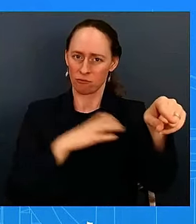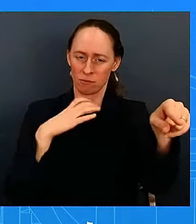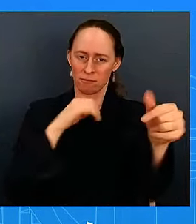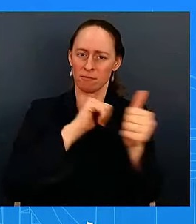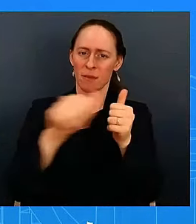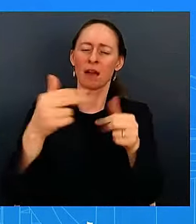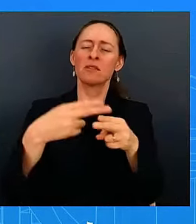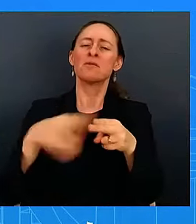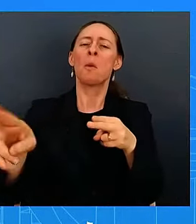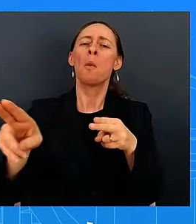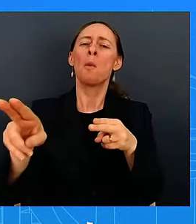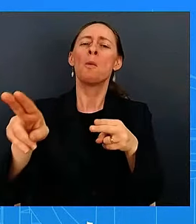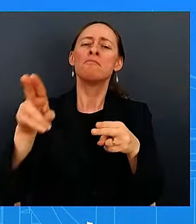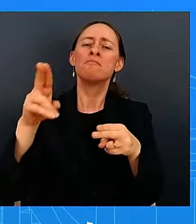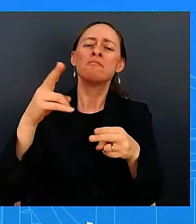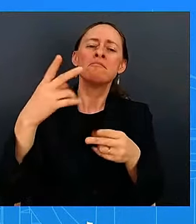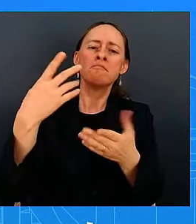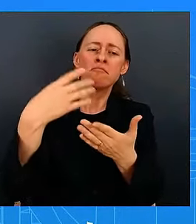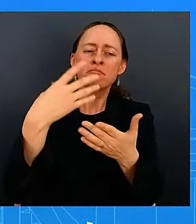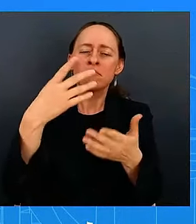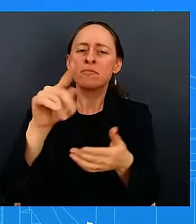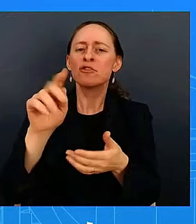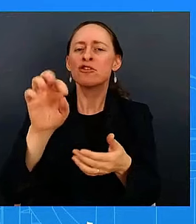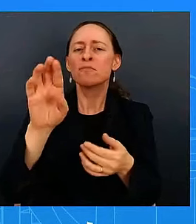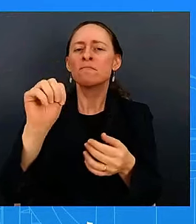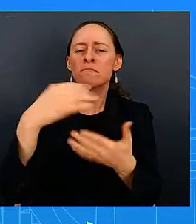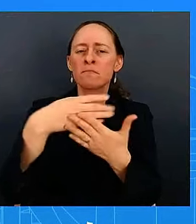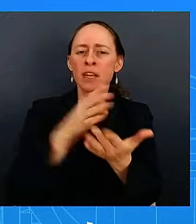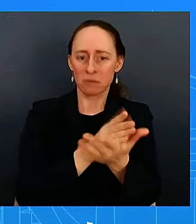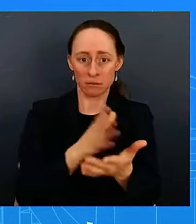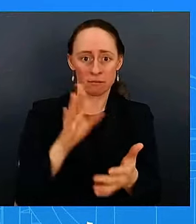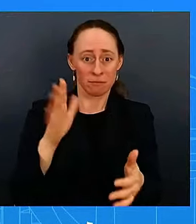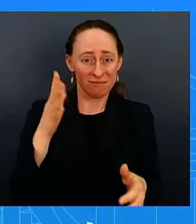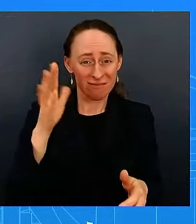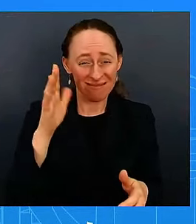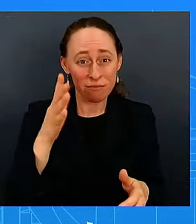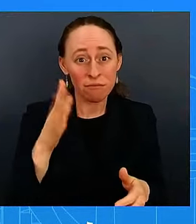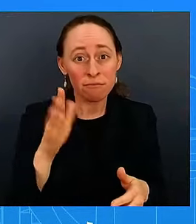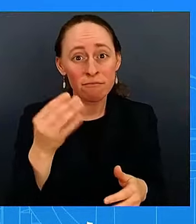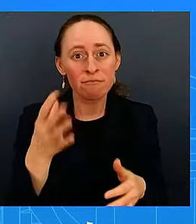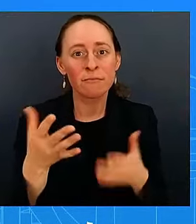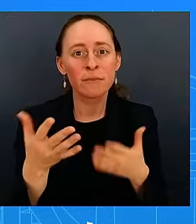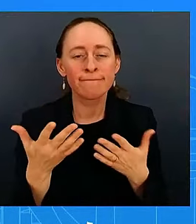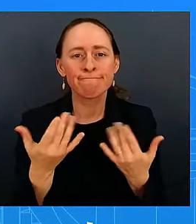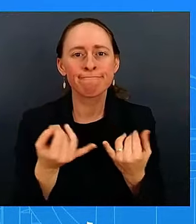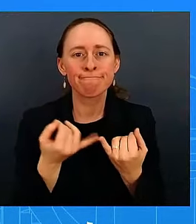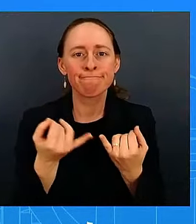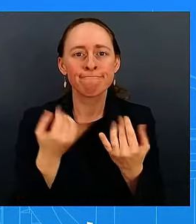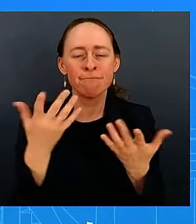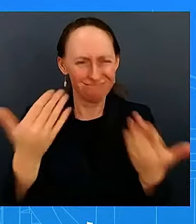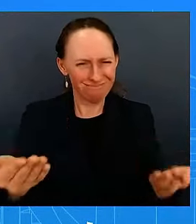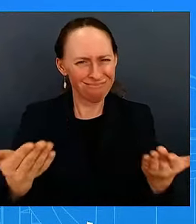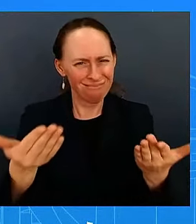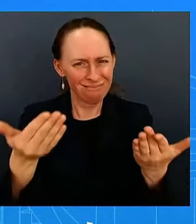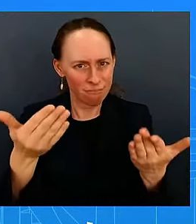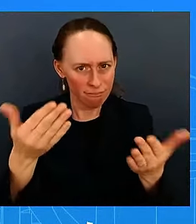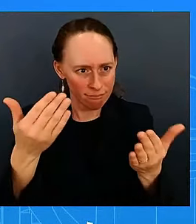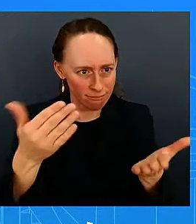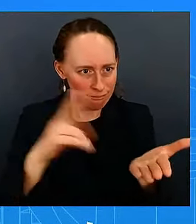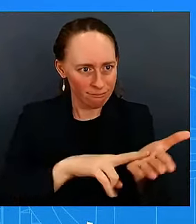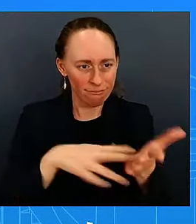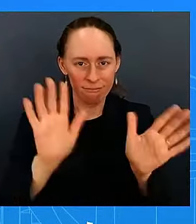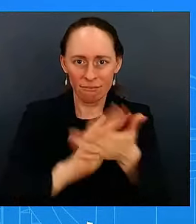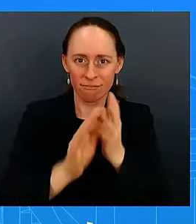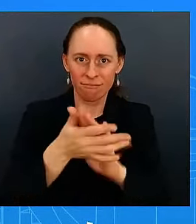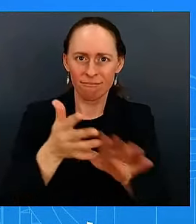to get done it is a easy easy thing for uh action for congress to take uh it it